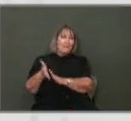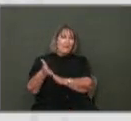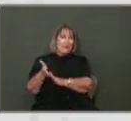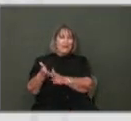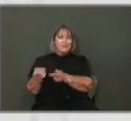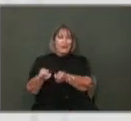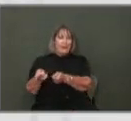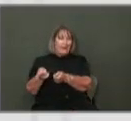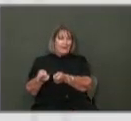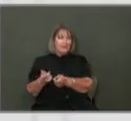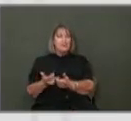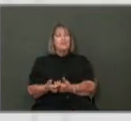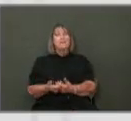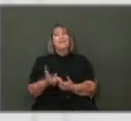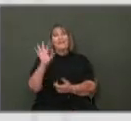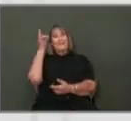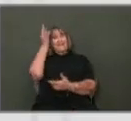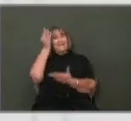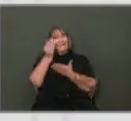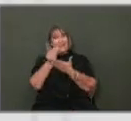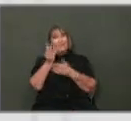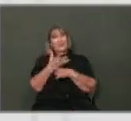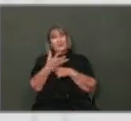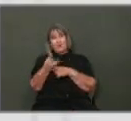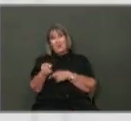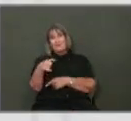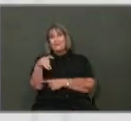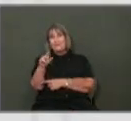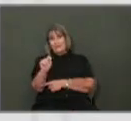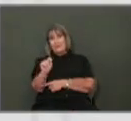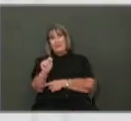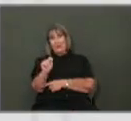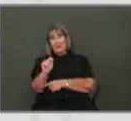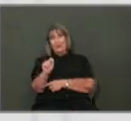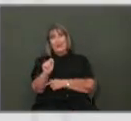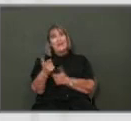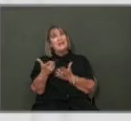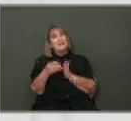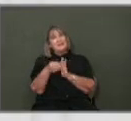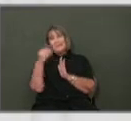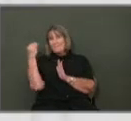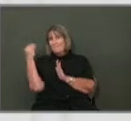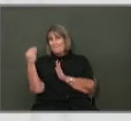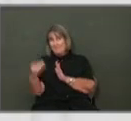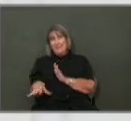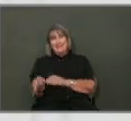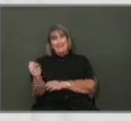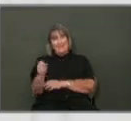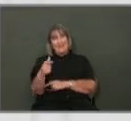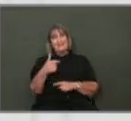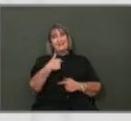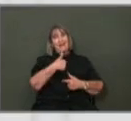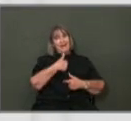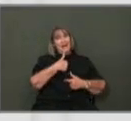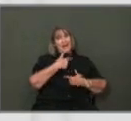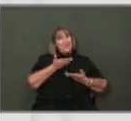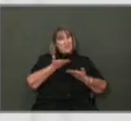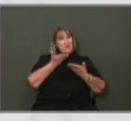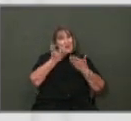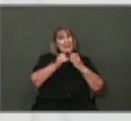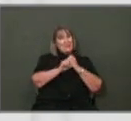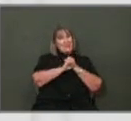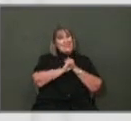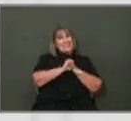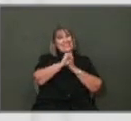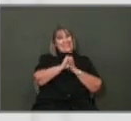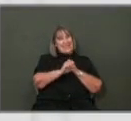And it's funding runs out for that program in September, too. And it's hugely expensive. I'm only recommending that we extend that